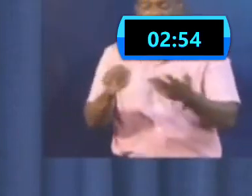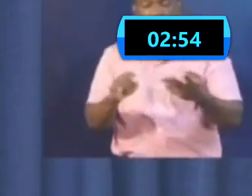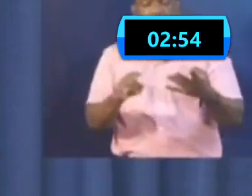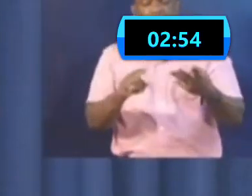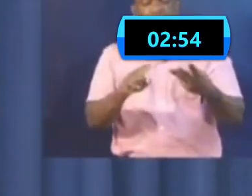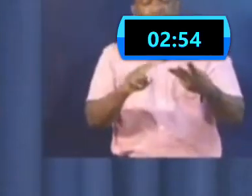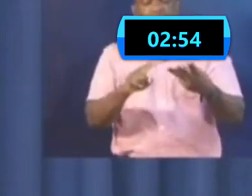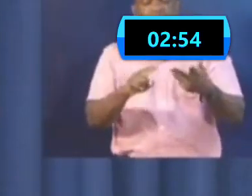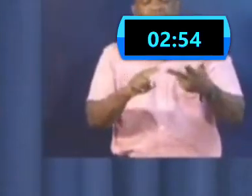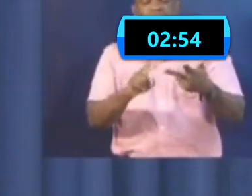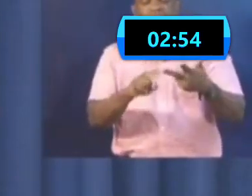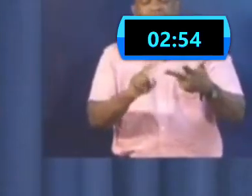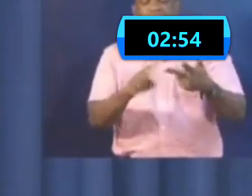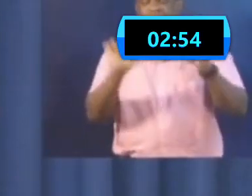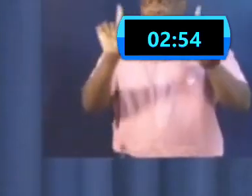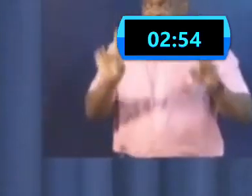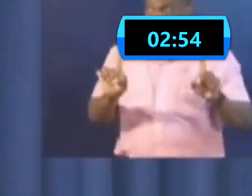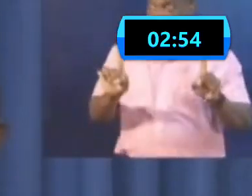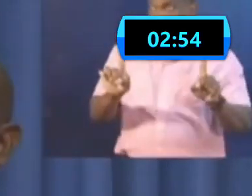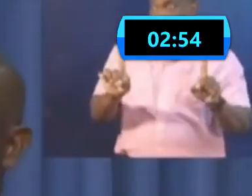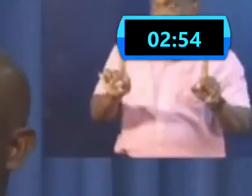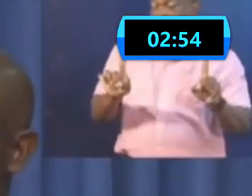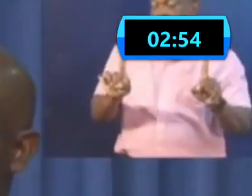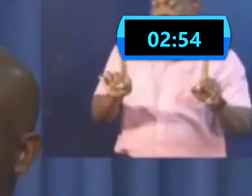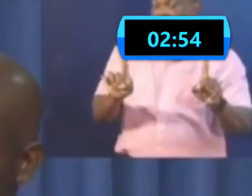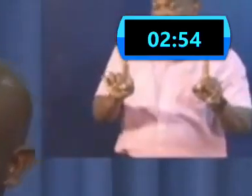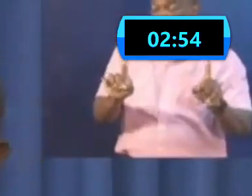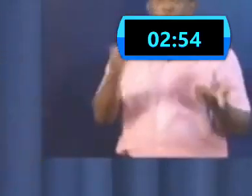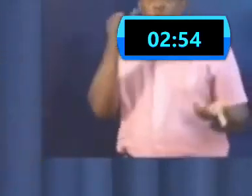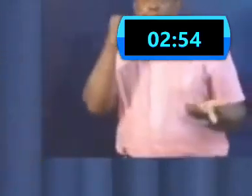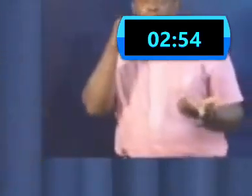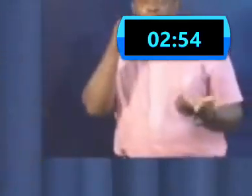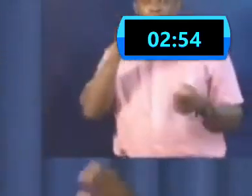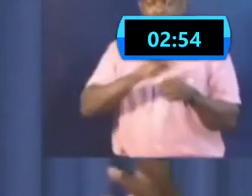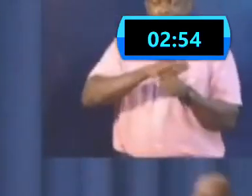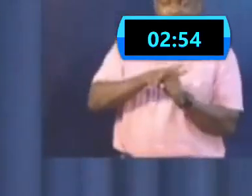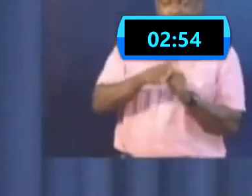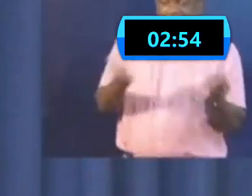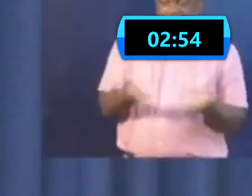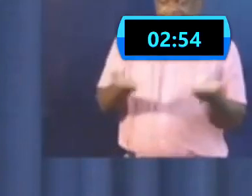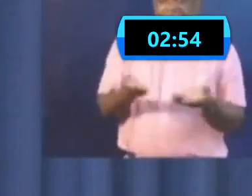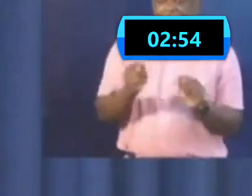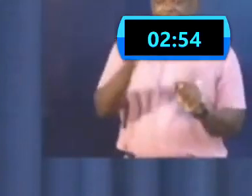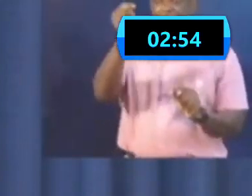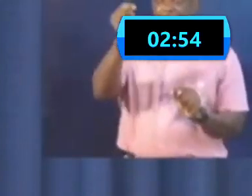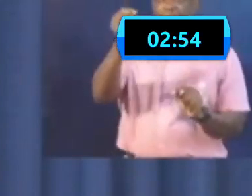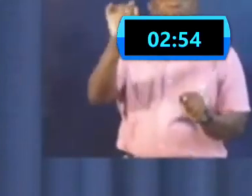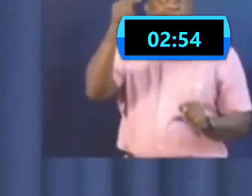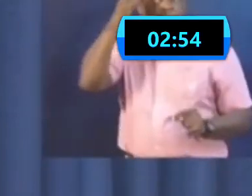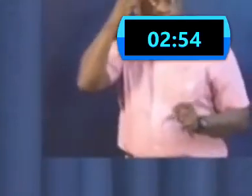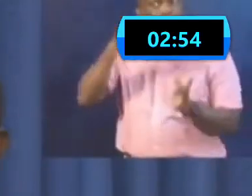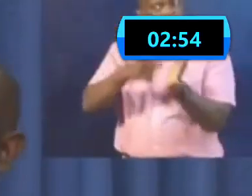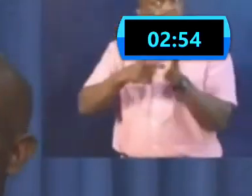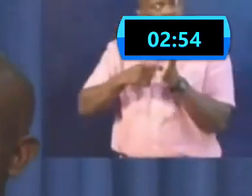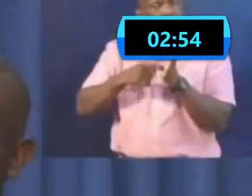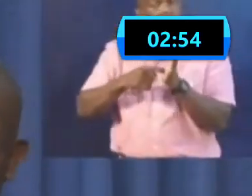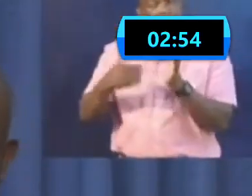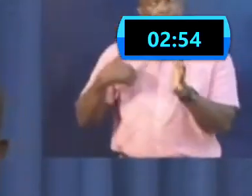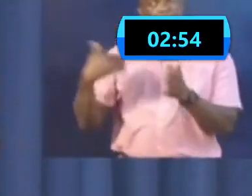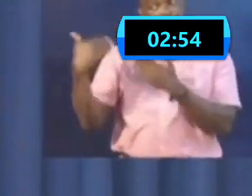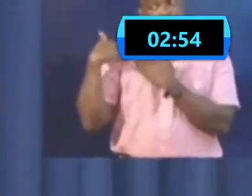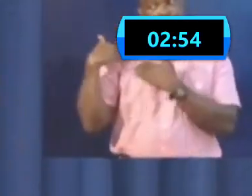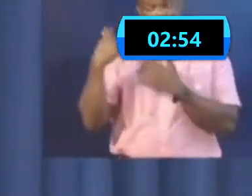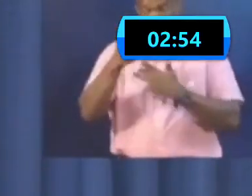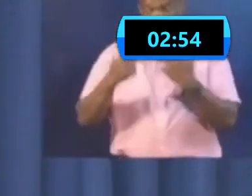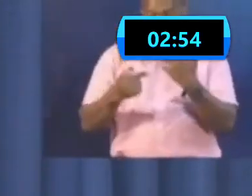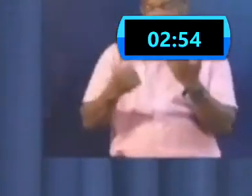will do and must do. Government will close the border, the government will build the parallel health system, the government will have health care